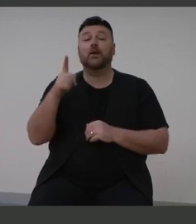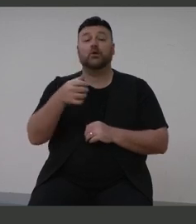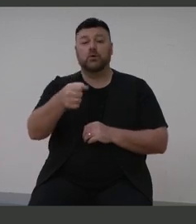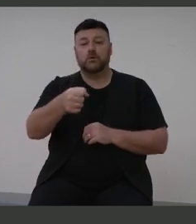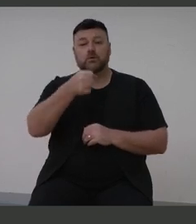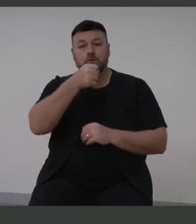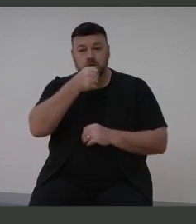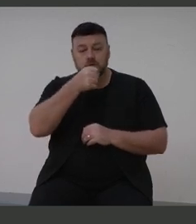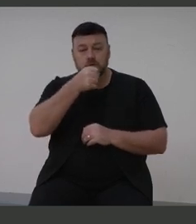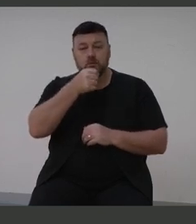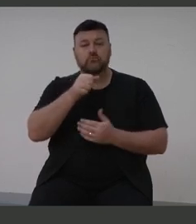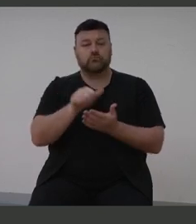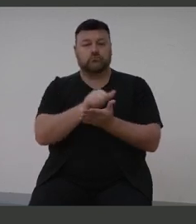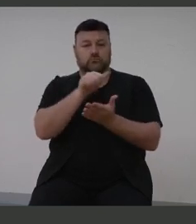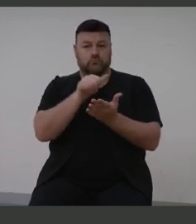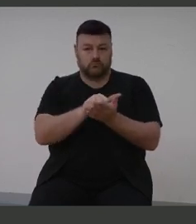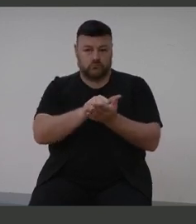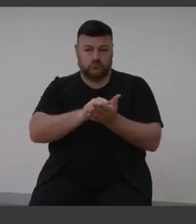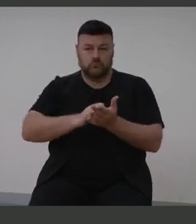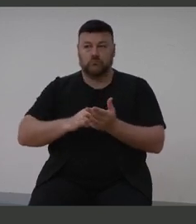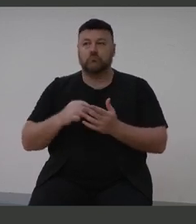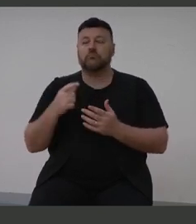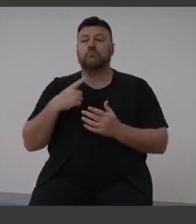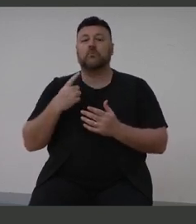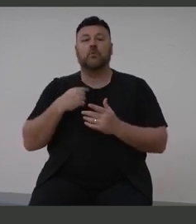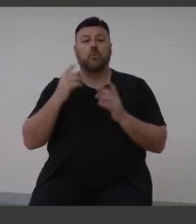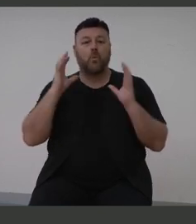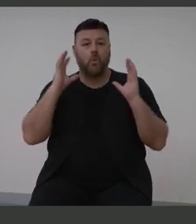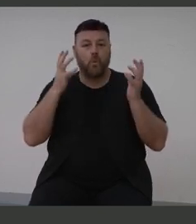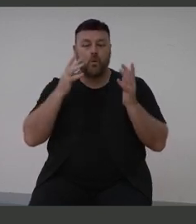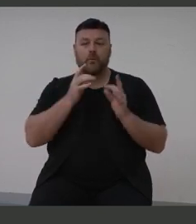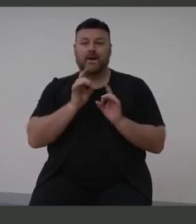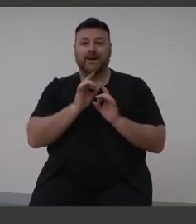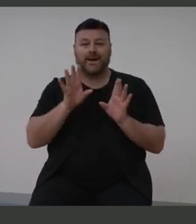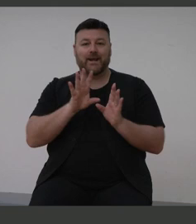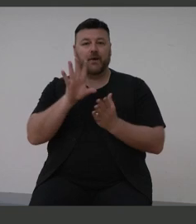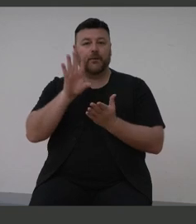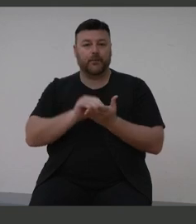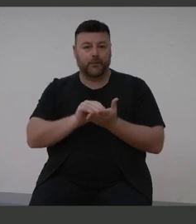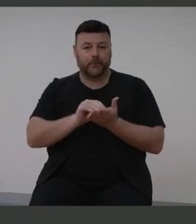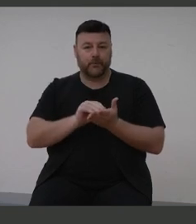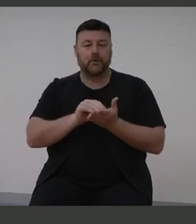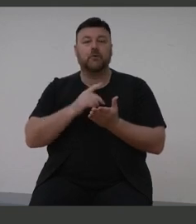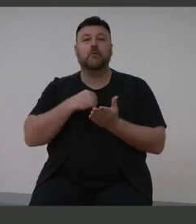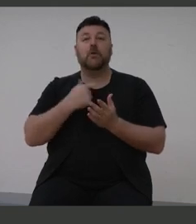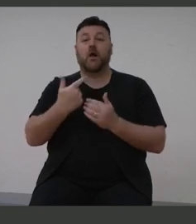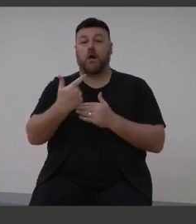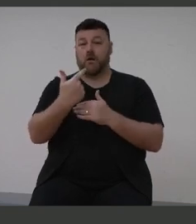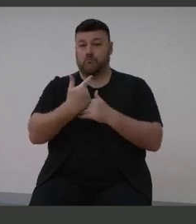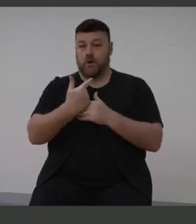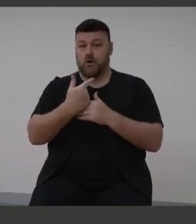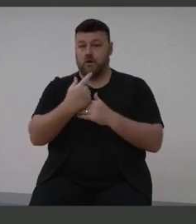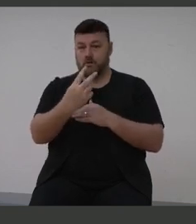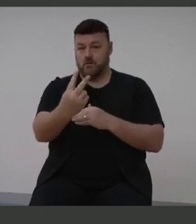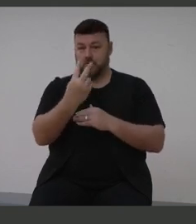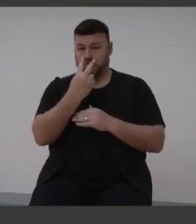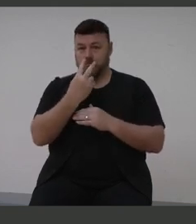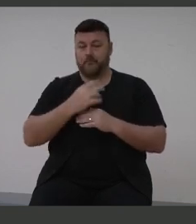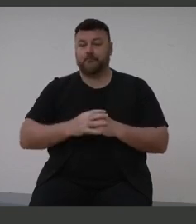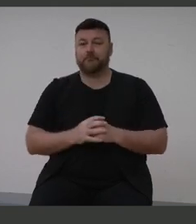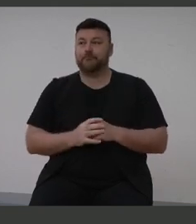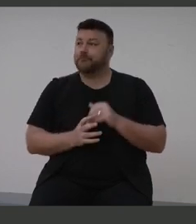speak into the lectern mic so that the audio is recorded clearly and also we've got the camera that we pointed directly at you. Thank you.